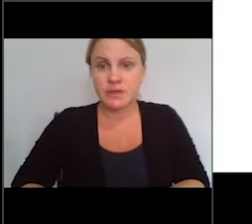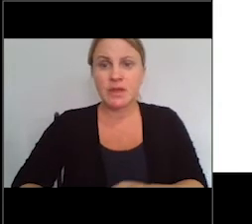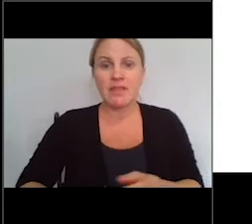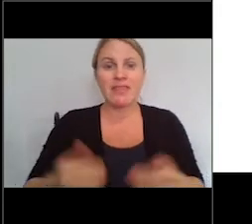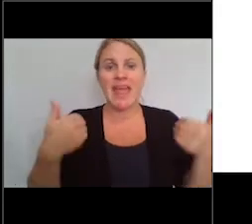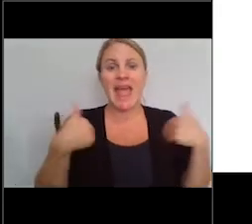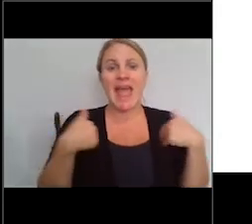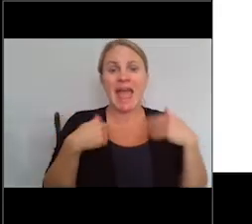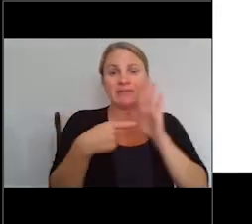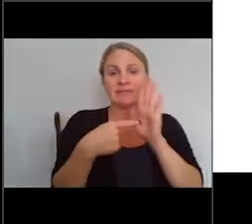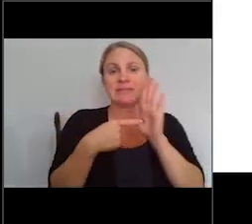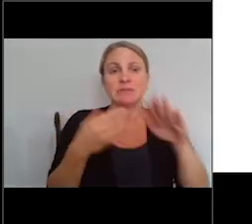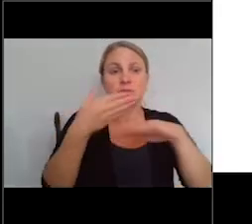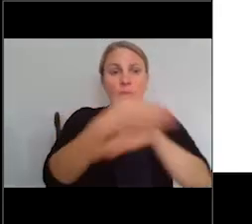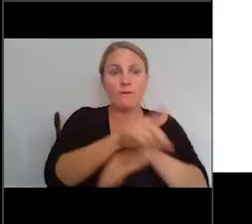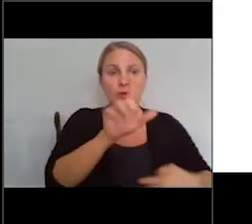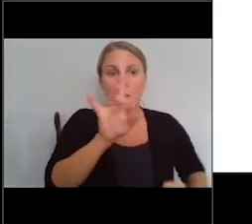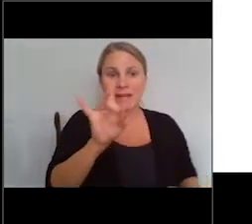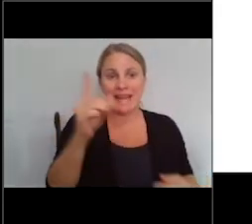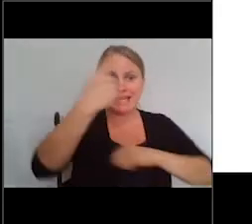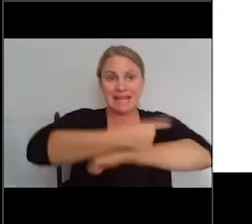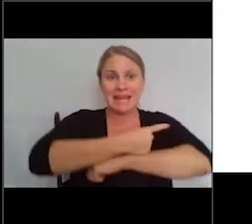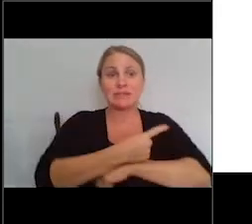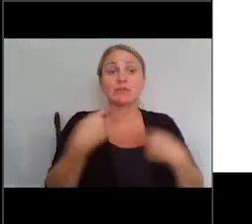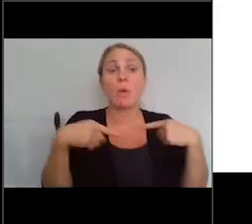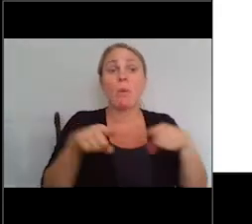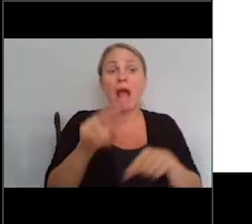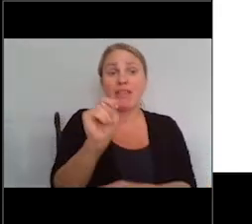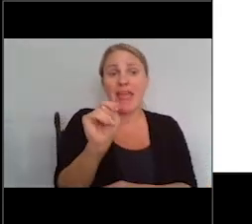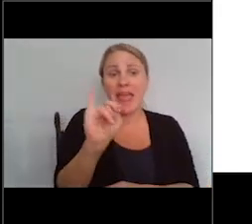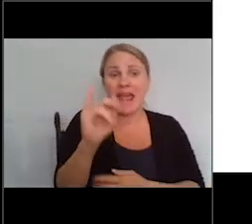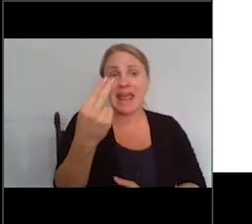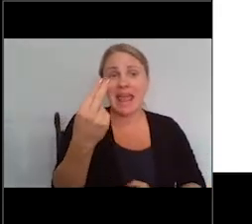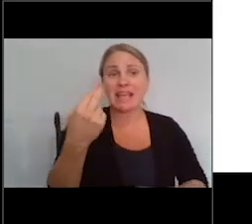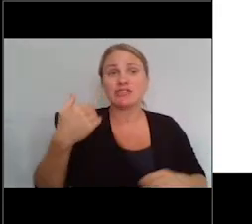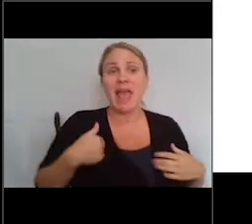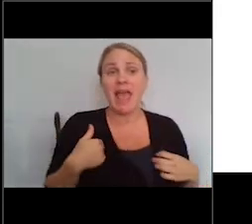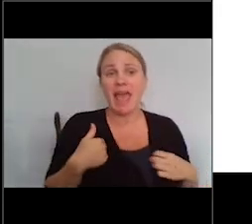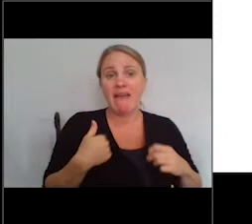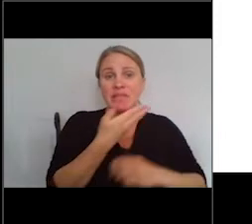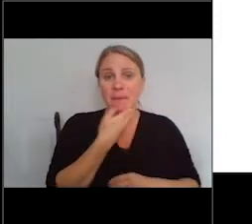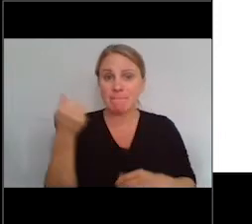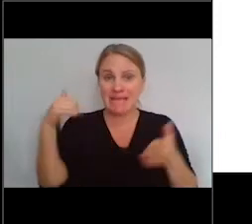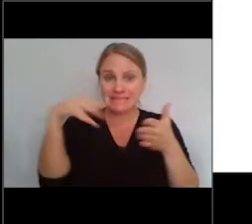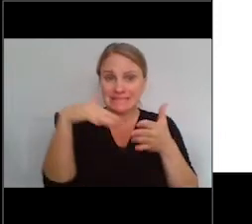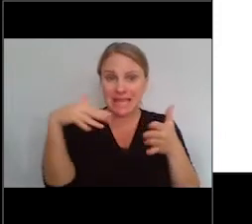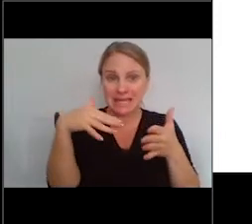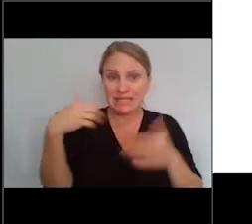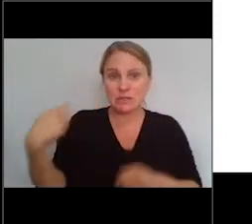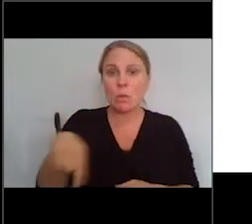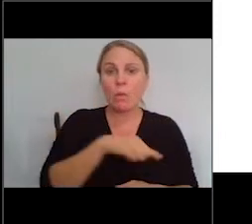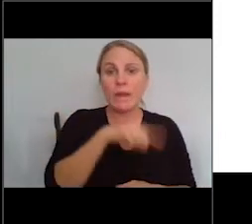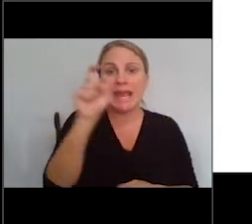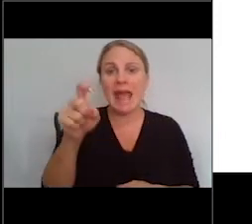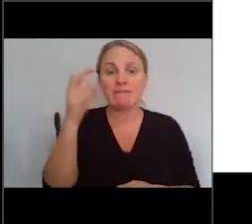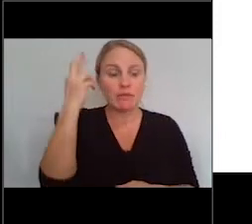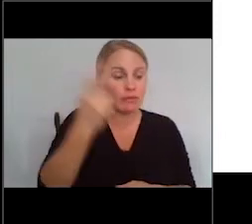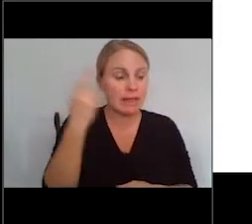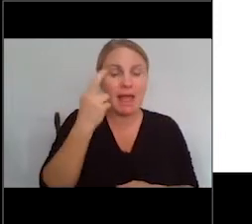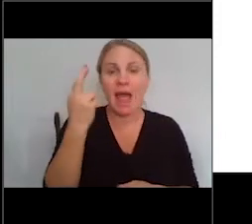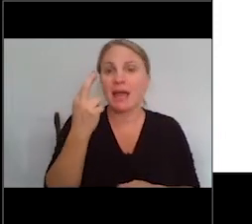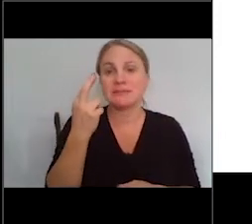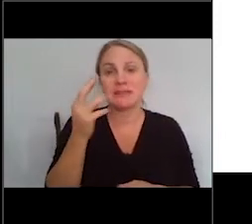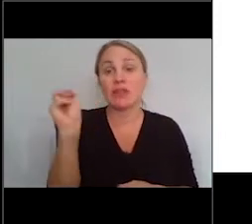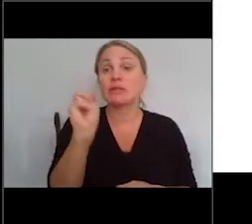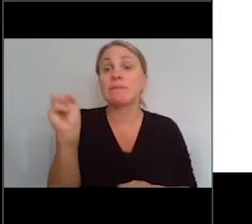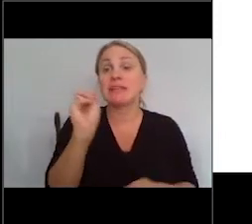while the NIH performs the absolute gold standard studies that you just heard, we have to realize that there are tens of millions